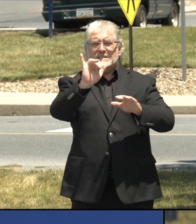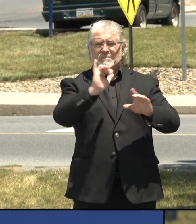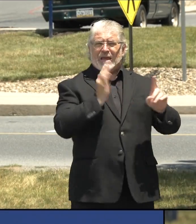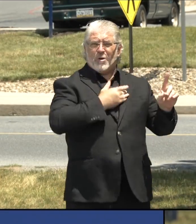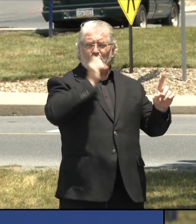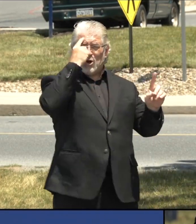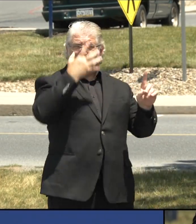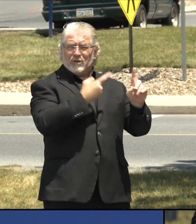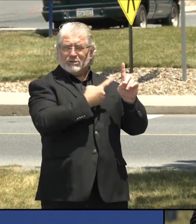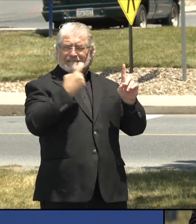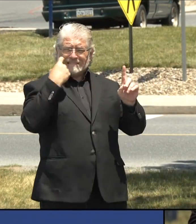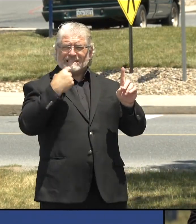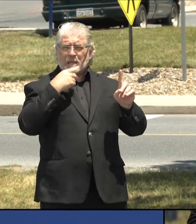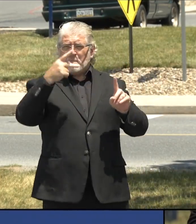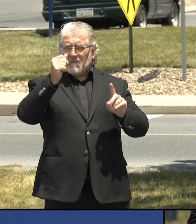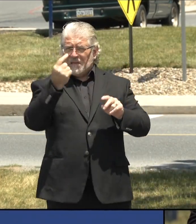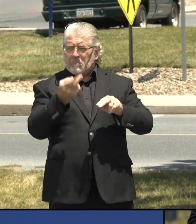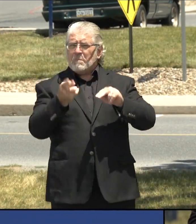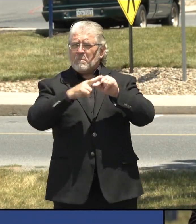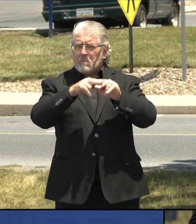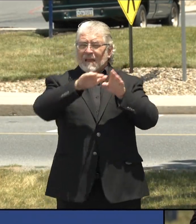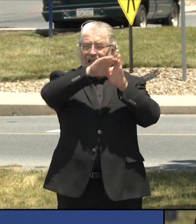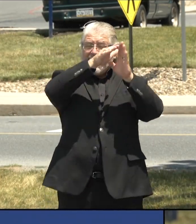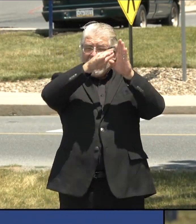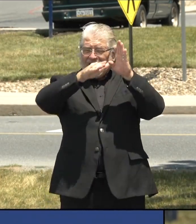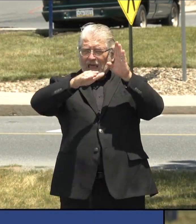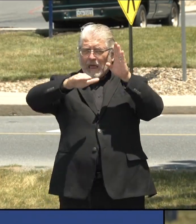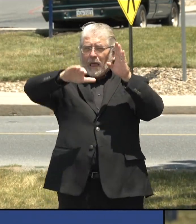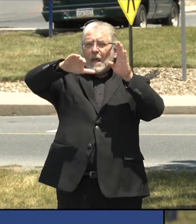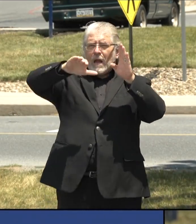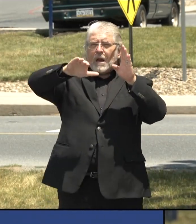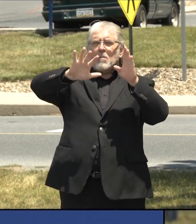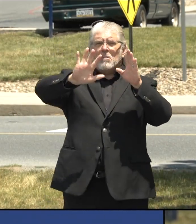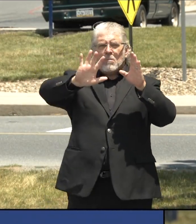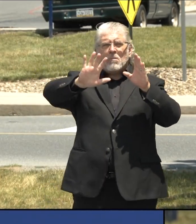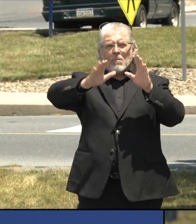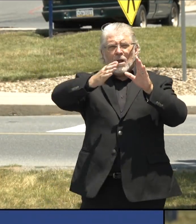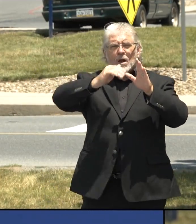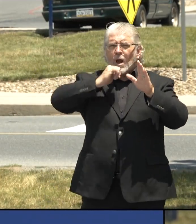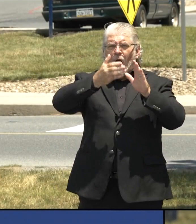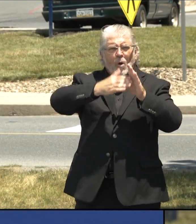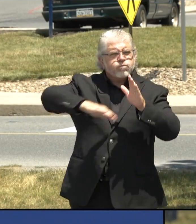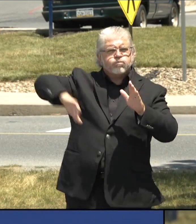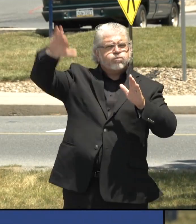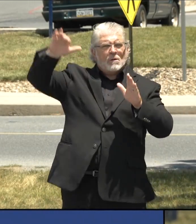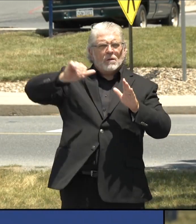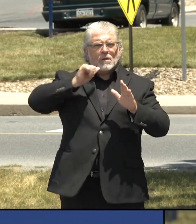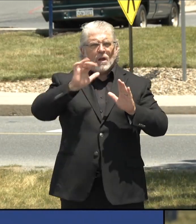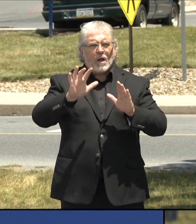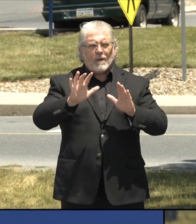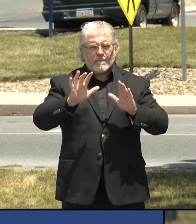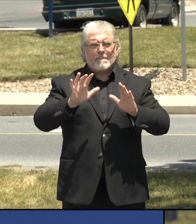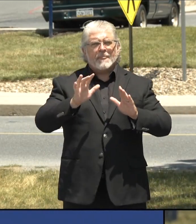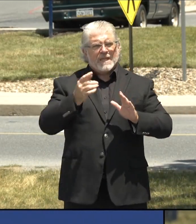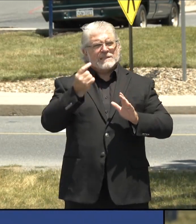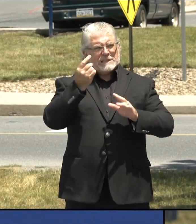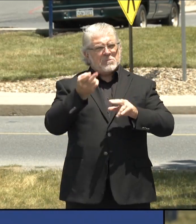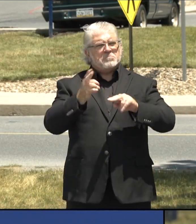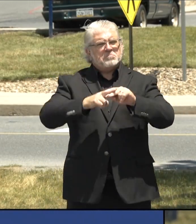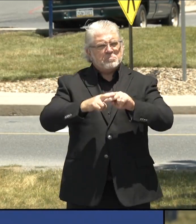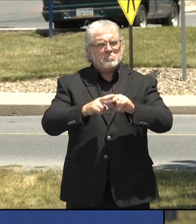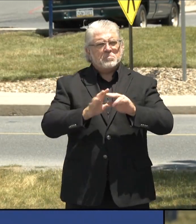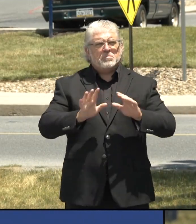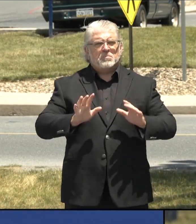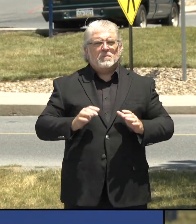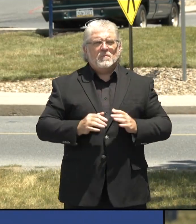But whether our increases are small and the number of people who are tested that are positive remains somewhat stable, we know